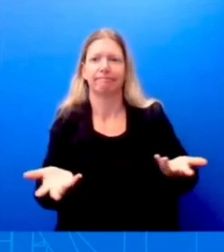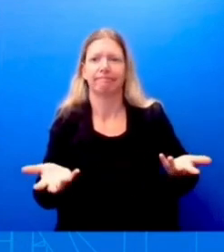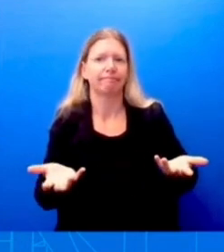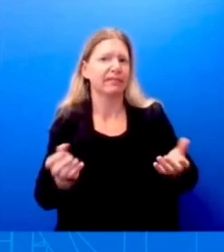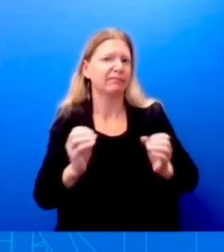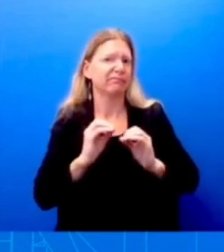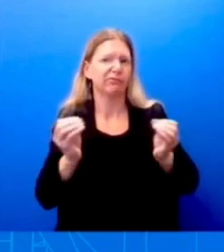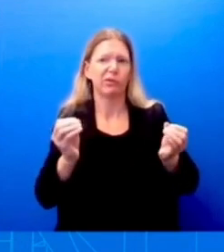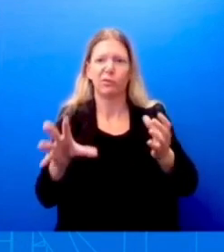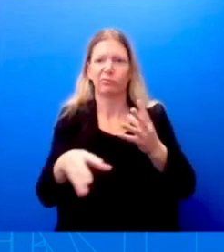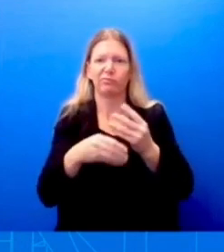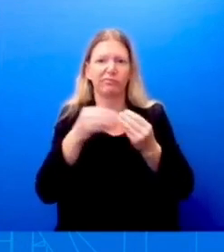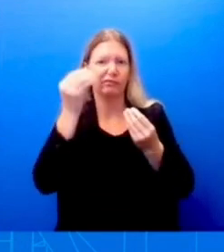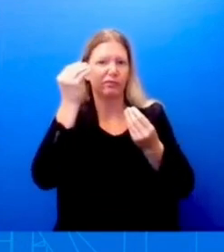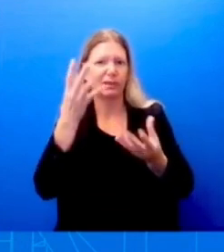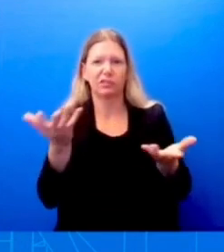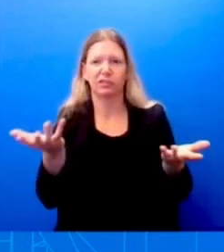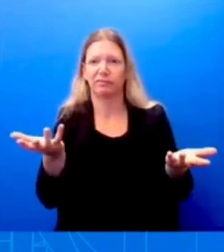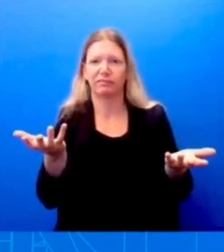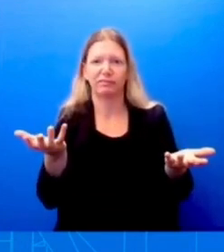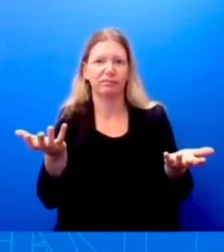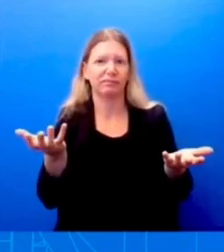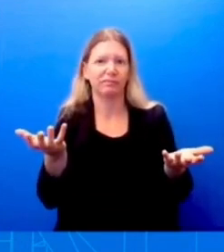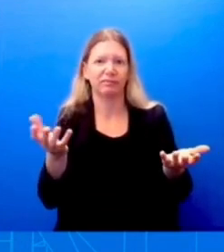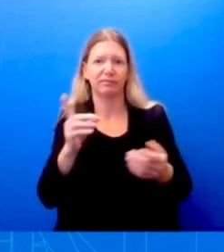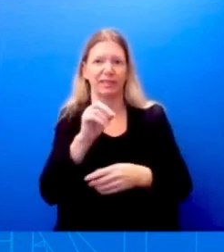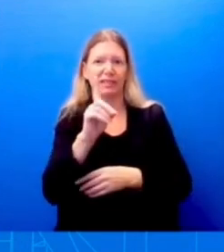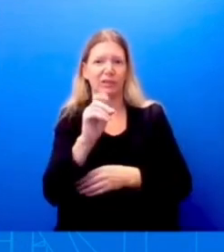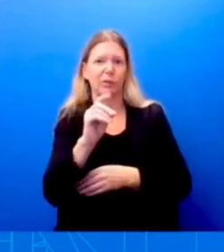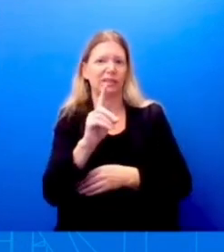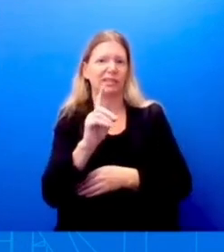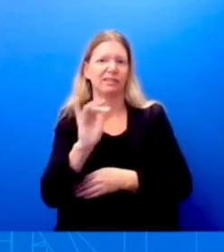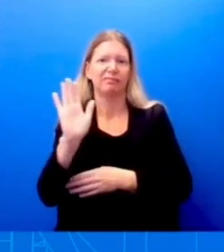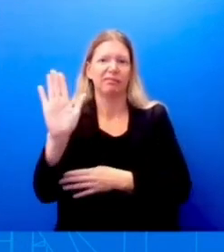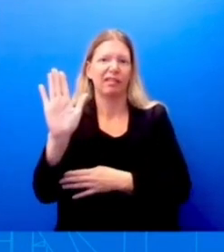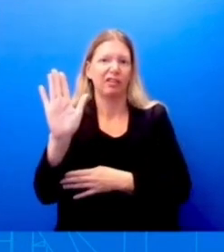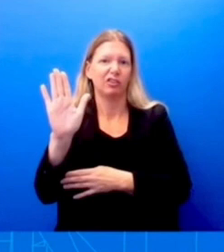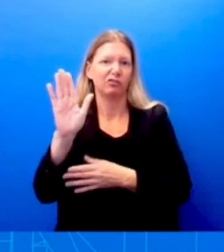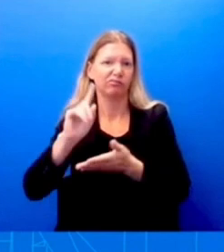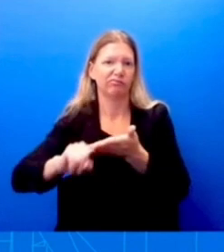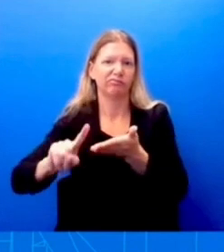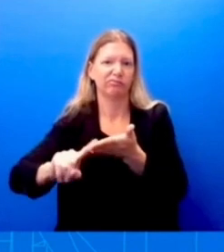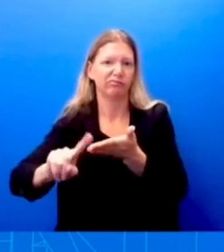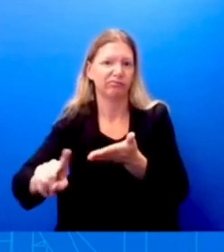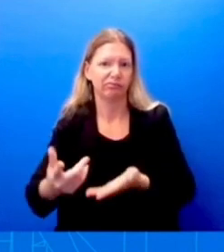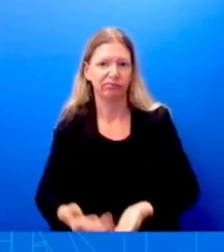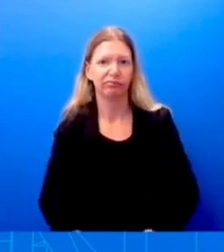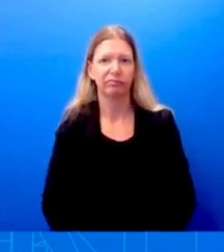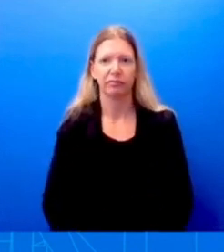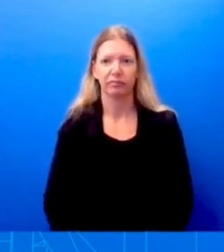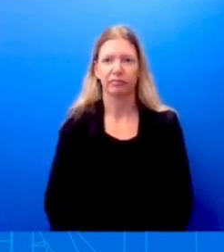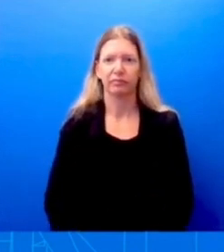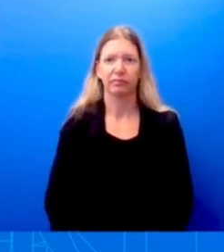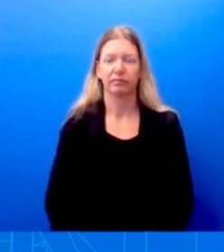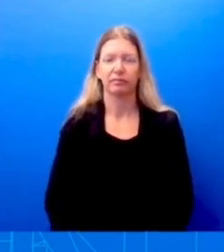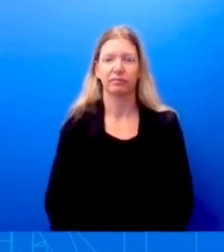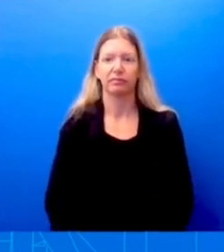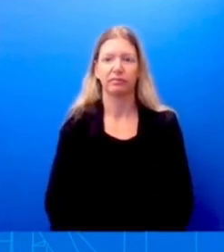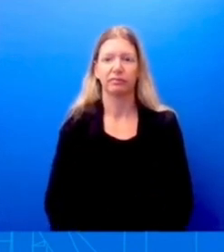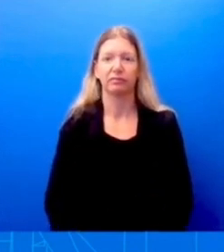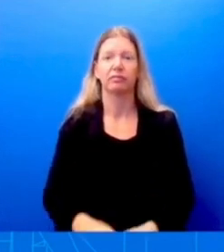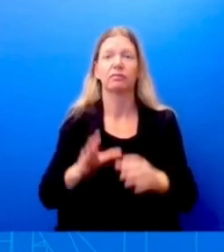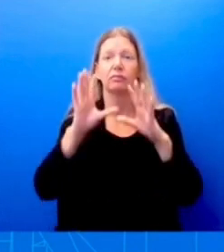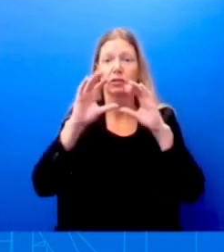the Department of Defense for any, uh, specific questions. Uh, yesterday, the President extended his condolences to the families of the Marines, uh,